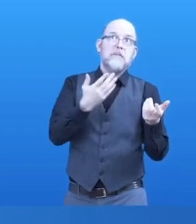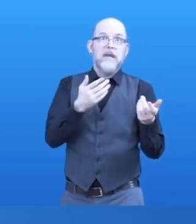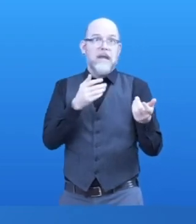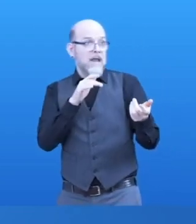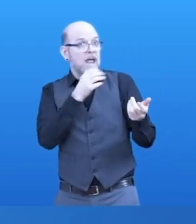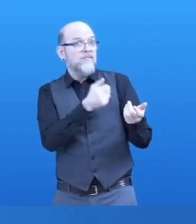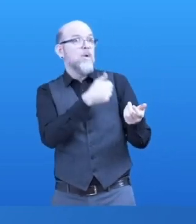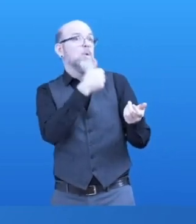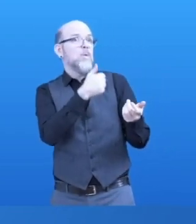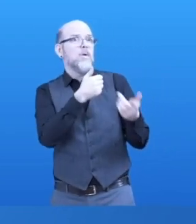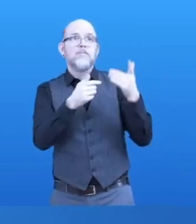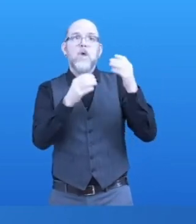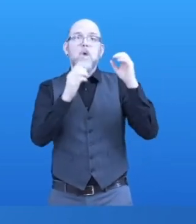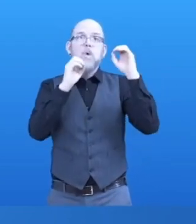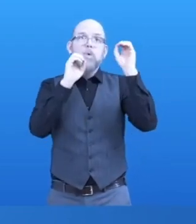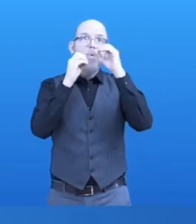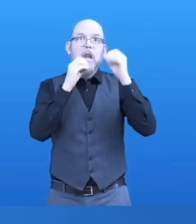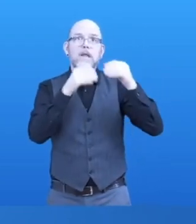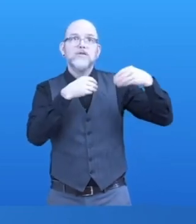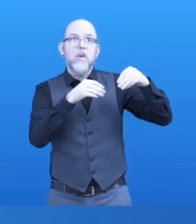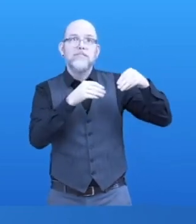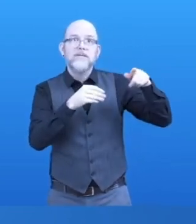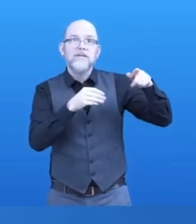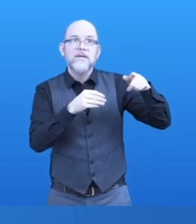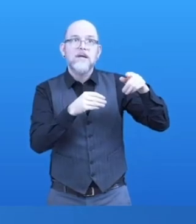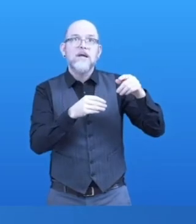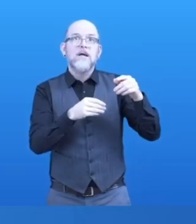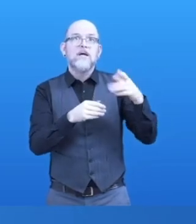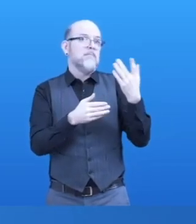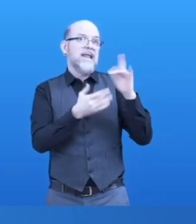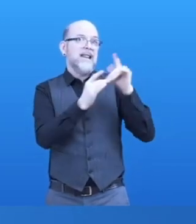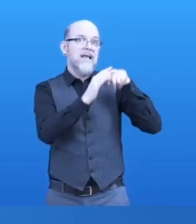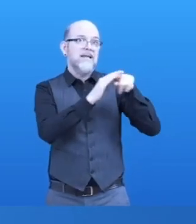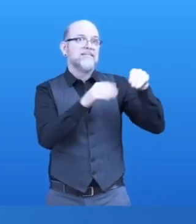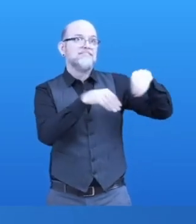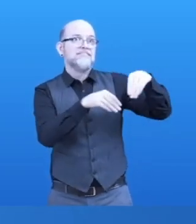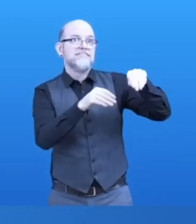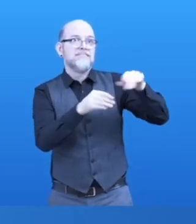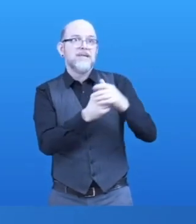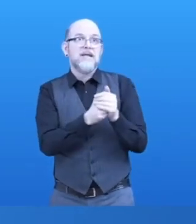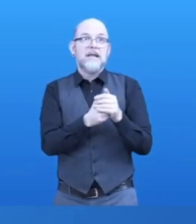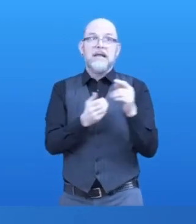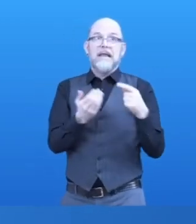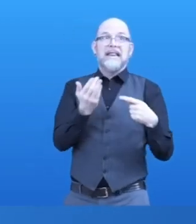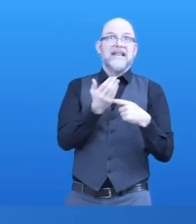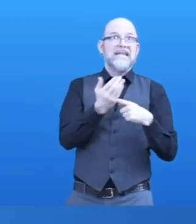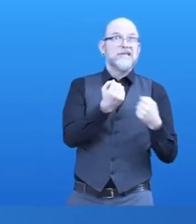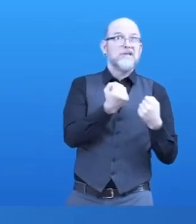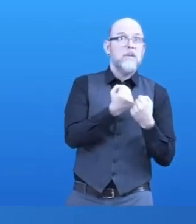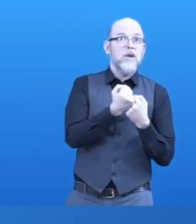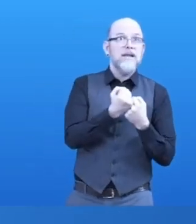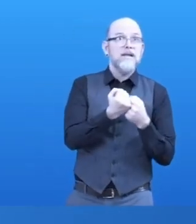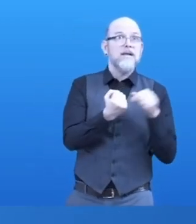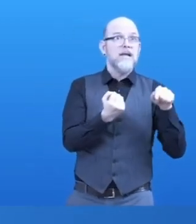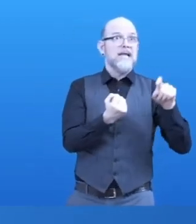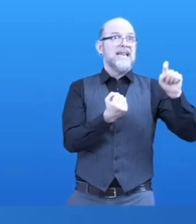Similarly, post-sale support, technical support for users will also need to be available. Whilst support